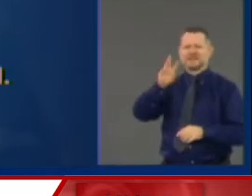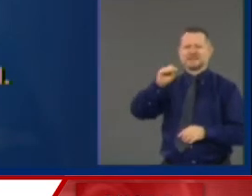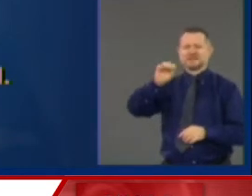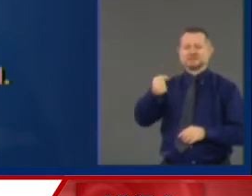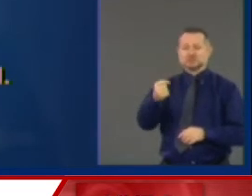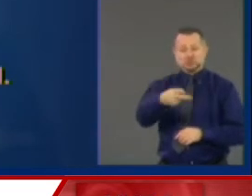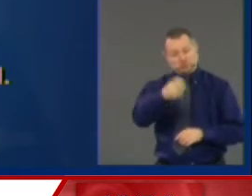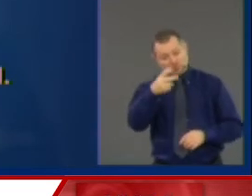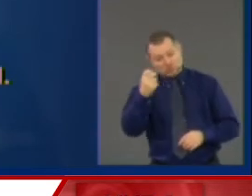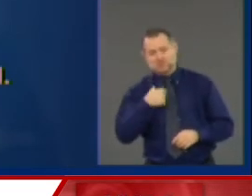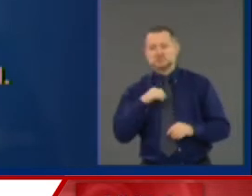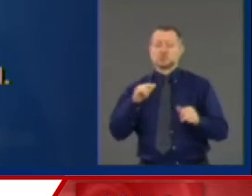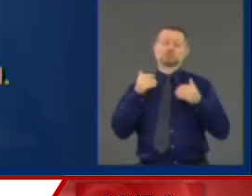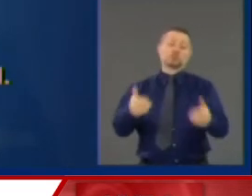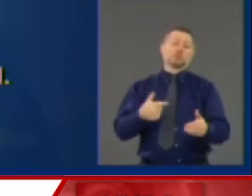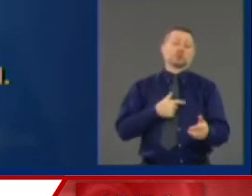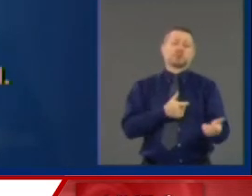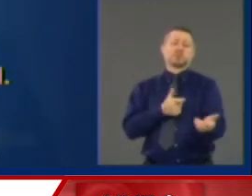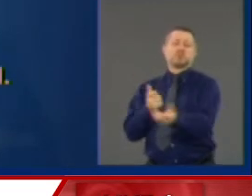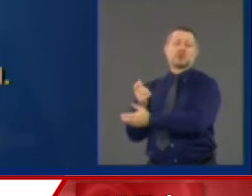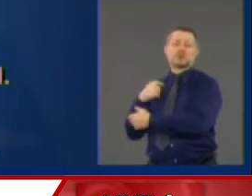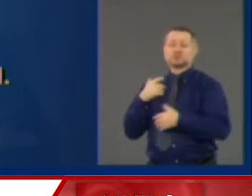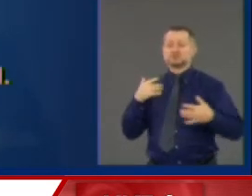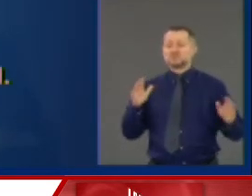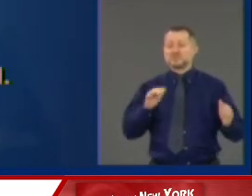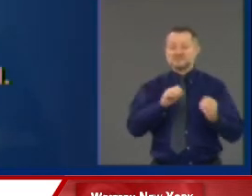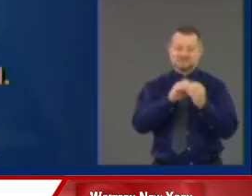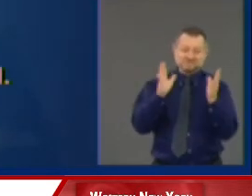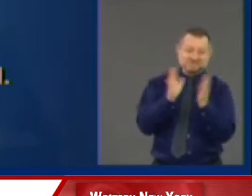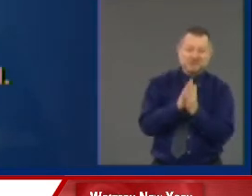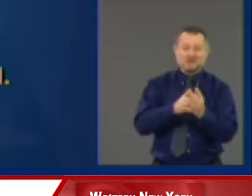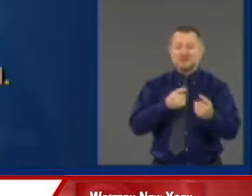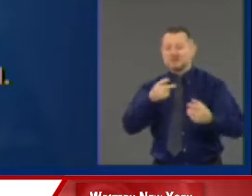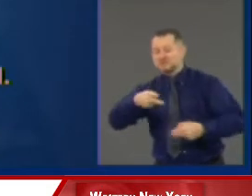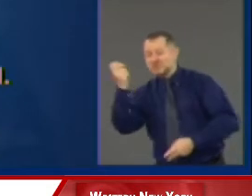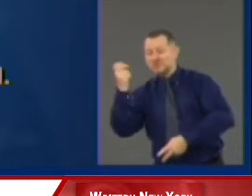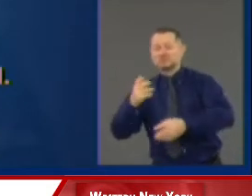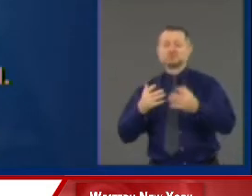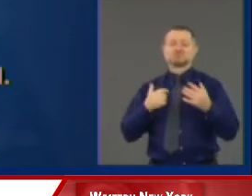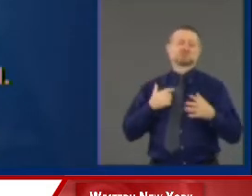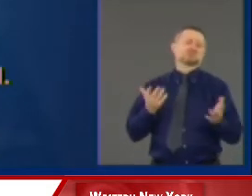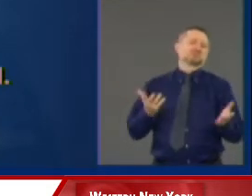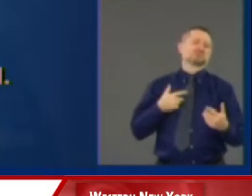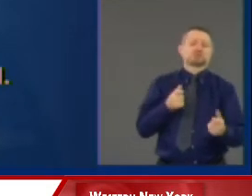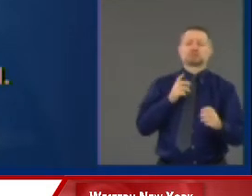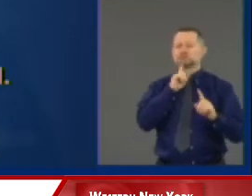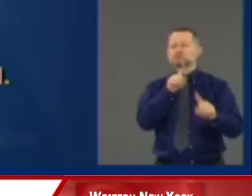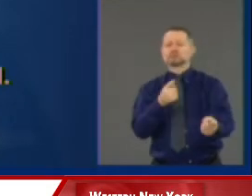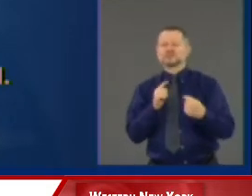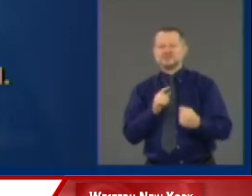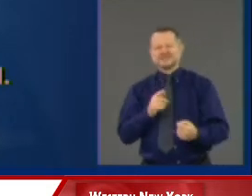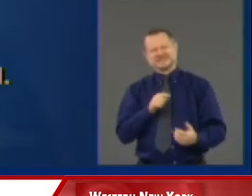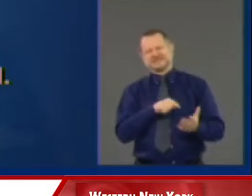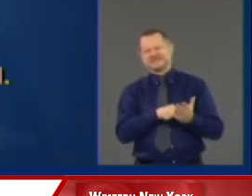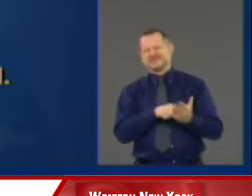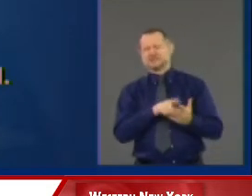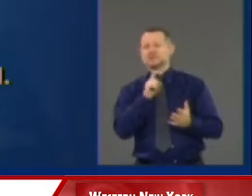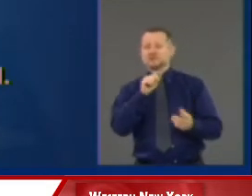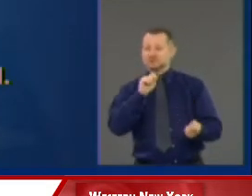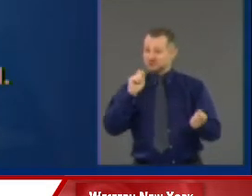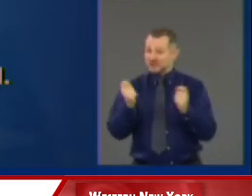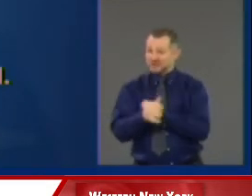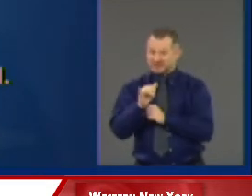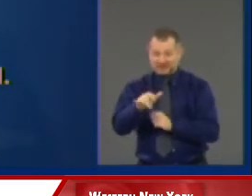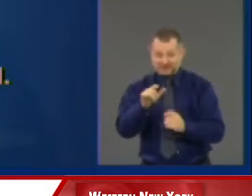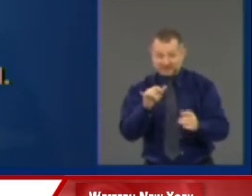The violence, the looting, the criminality plays right into those people who don't want